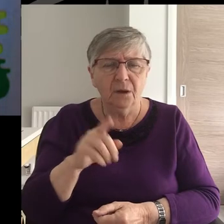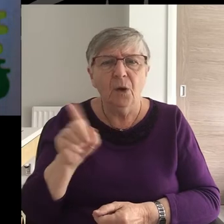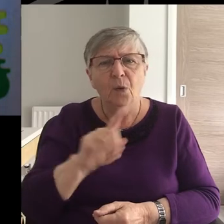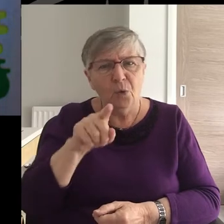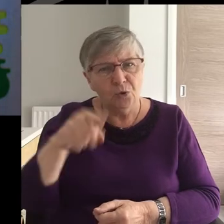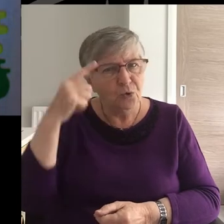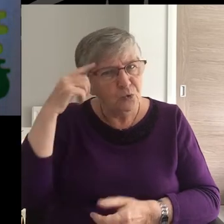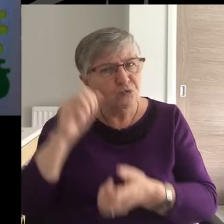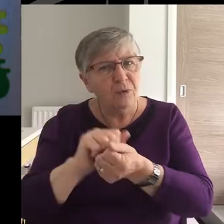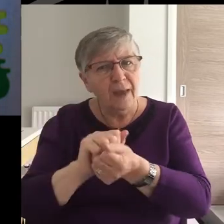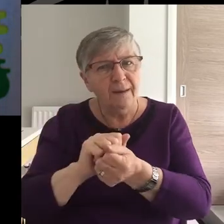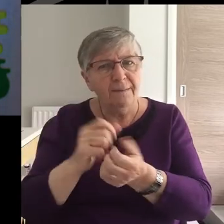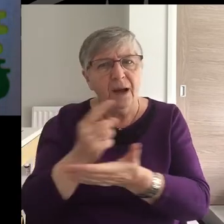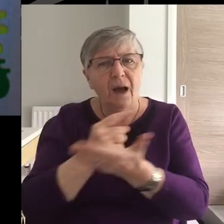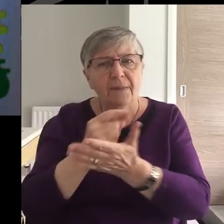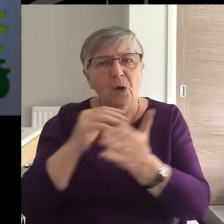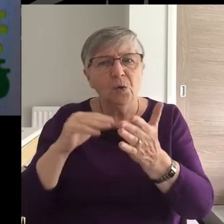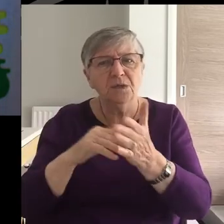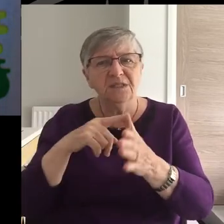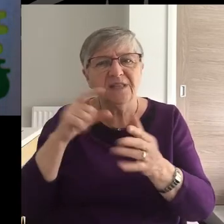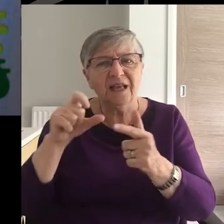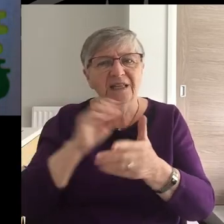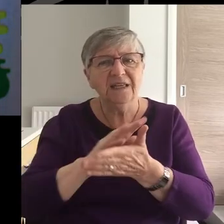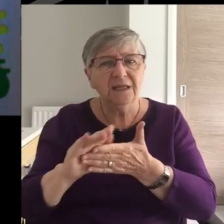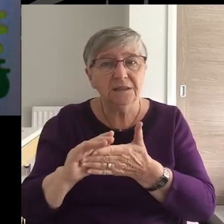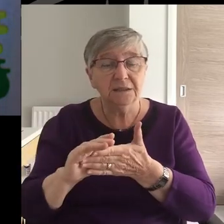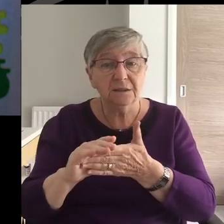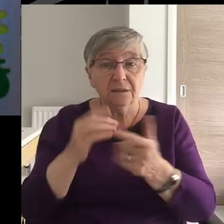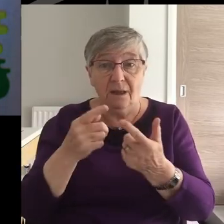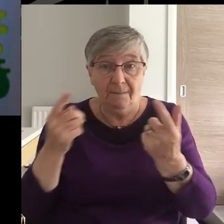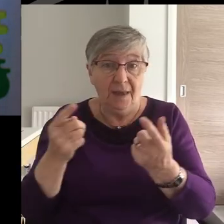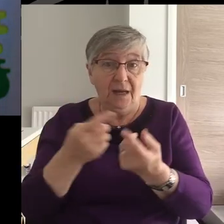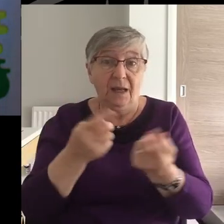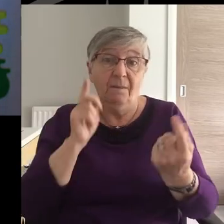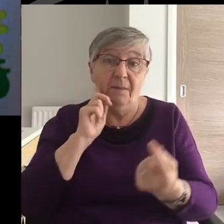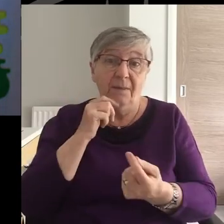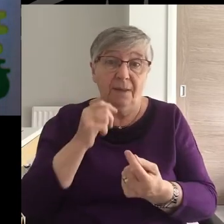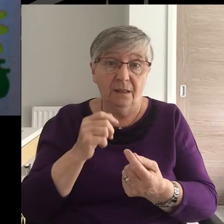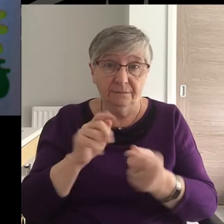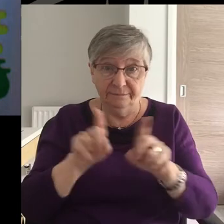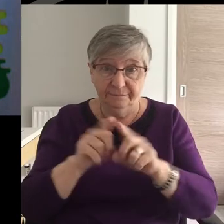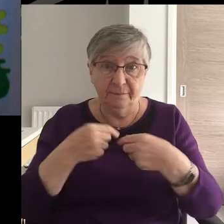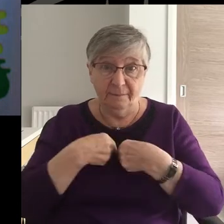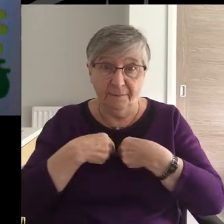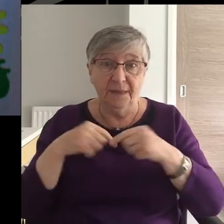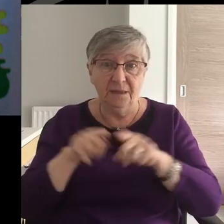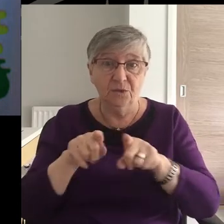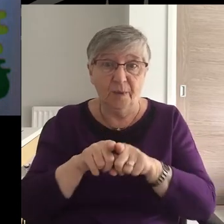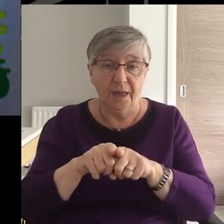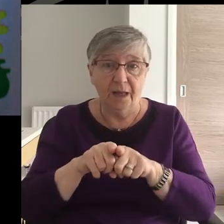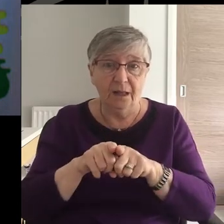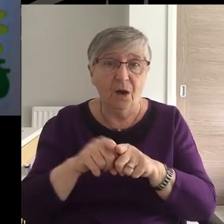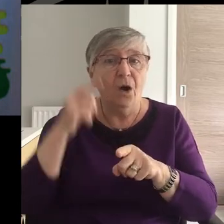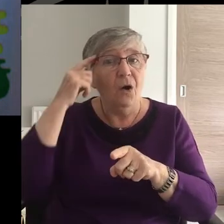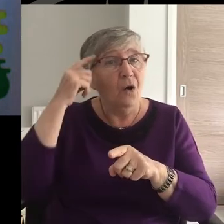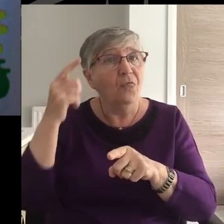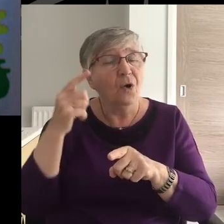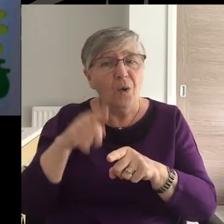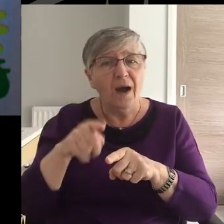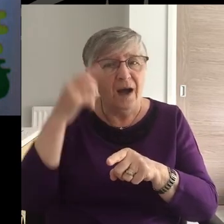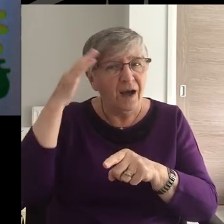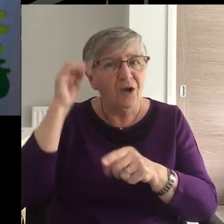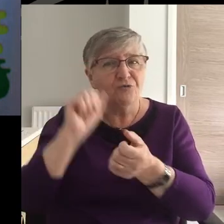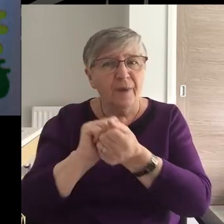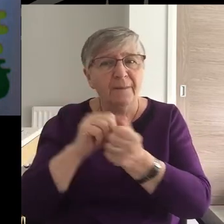out for them in the story. Many of us, including yours truly, homed in on the fact that